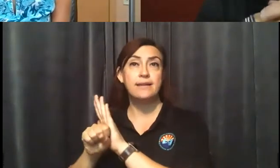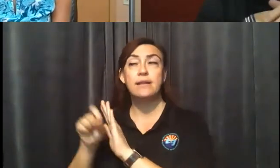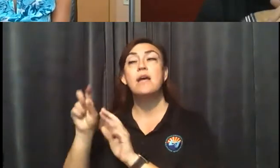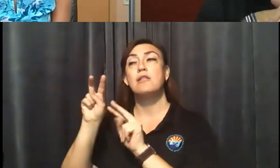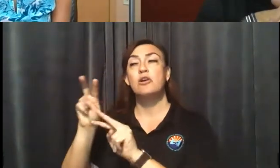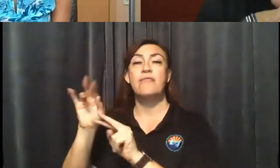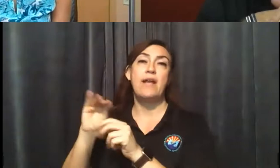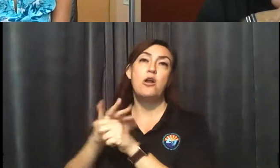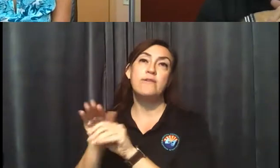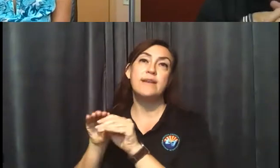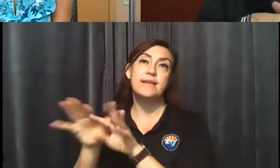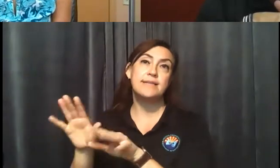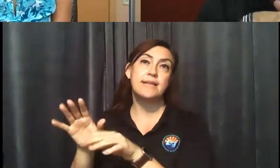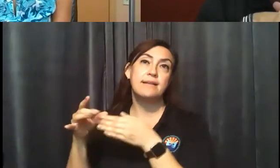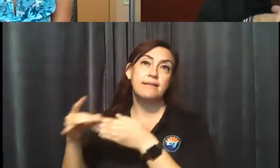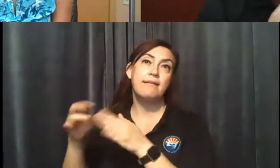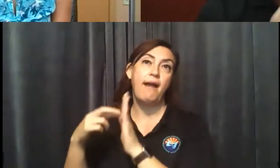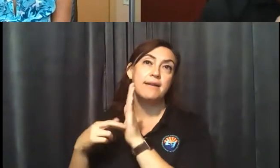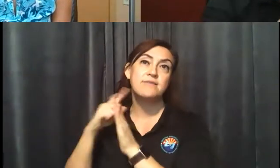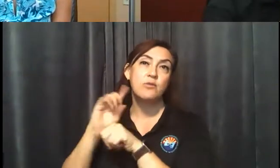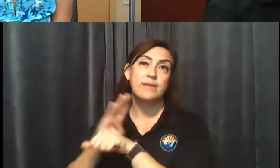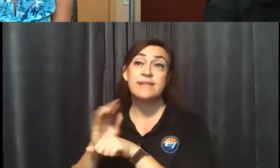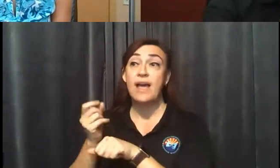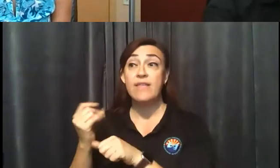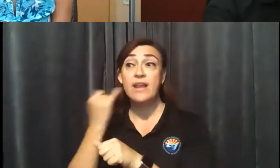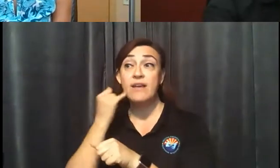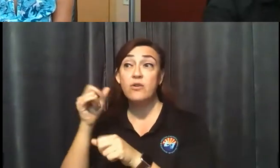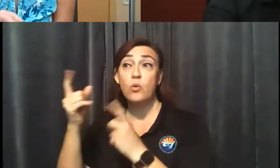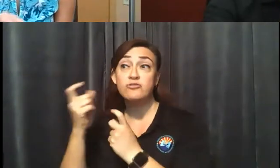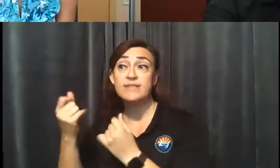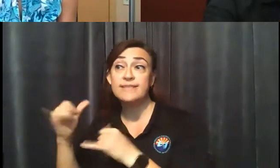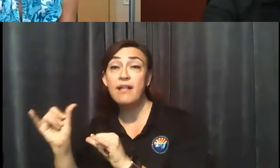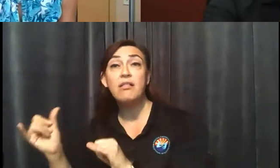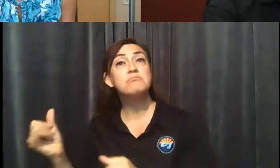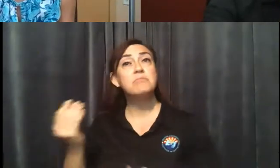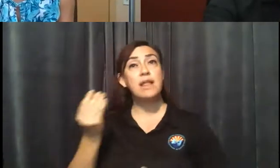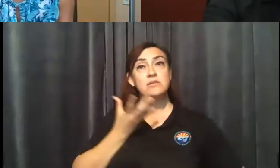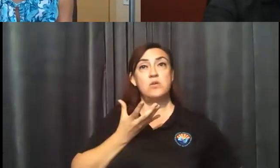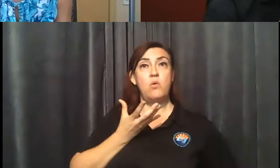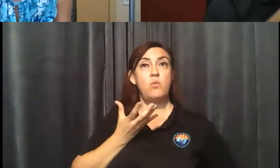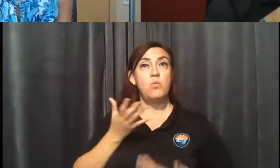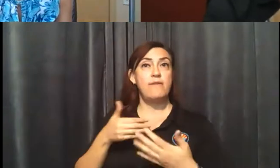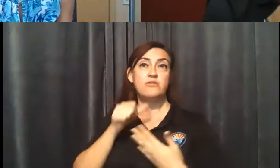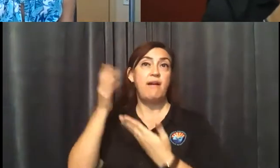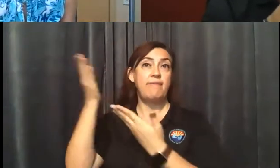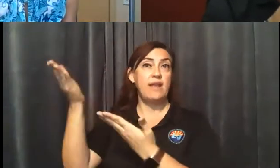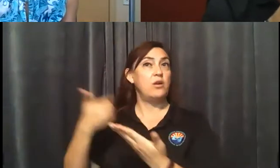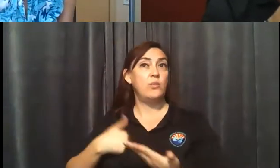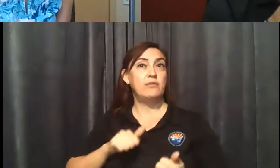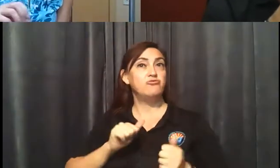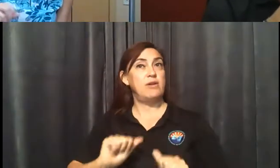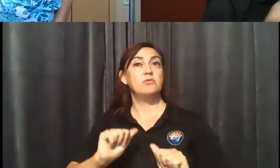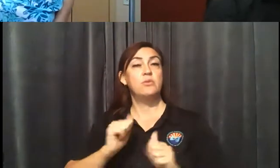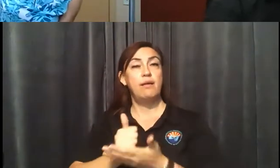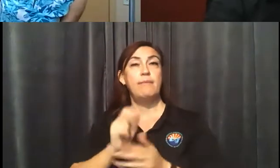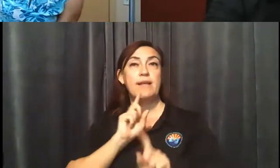businesses, and then come to us with your questions that go beyond anything unanswered there. Okay. Thank